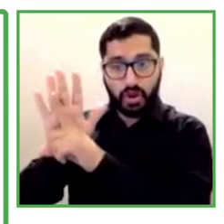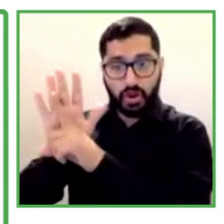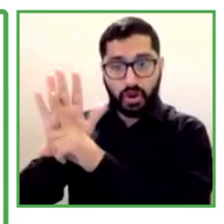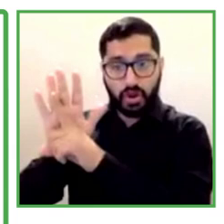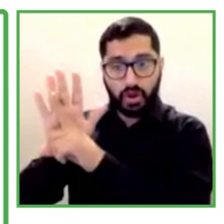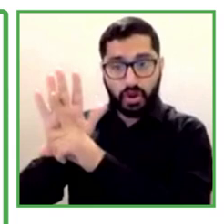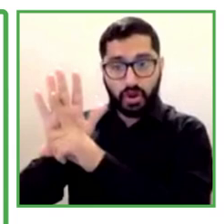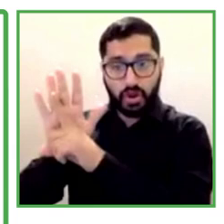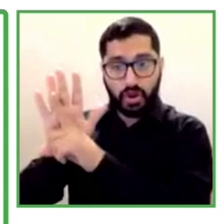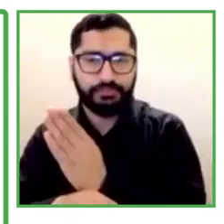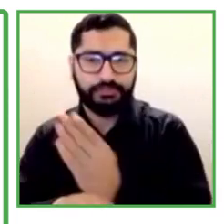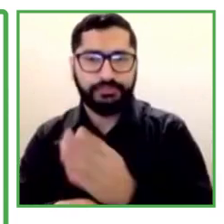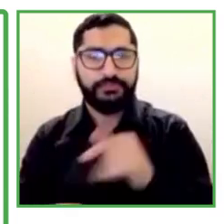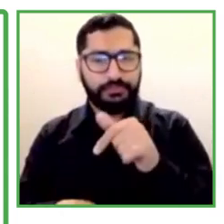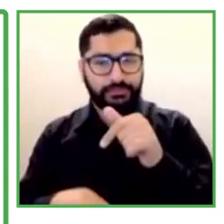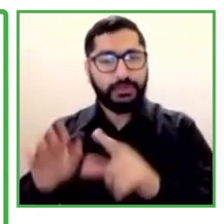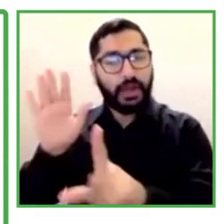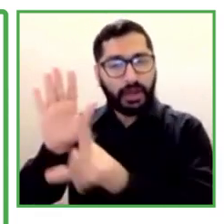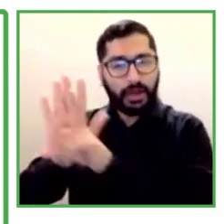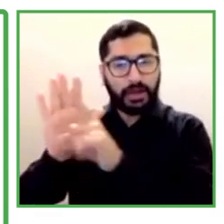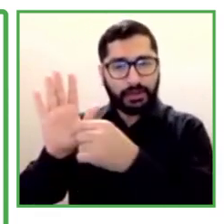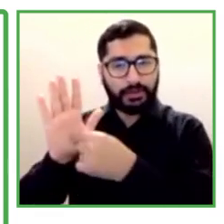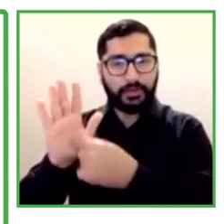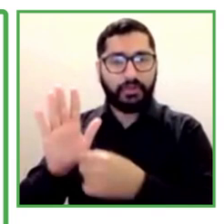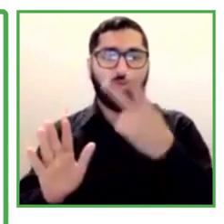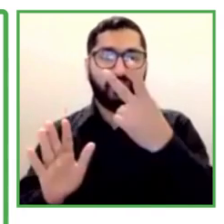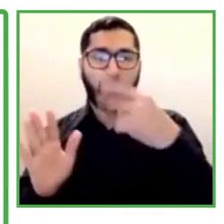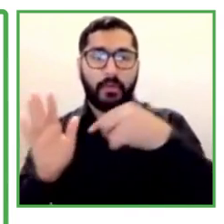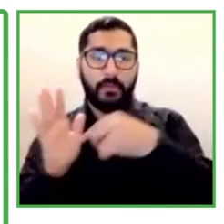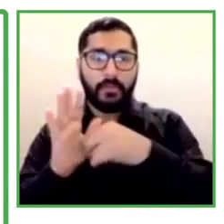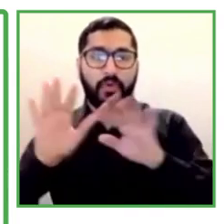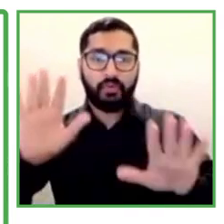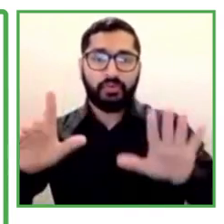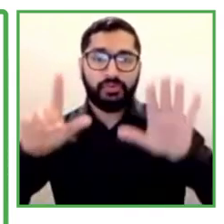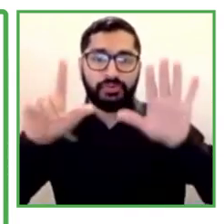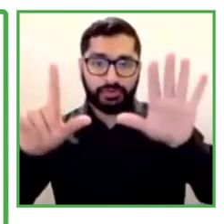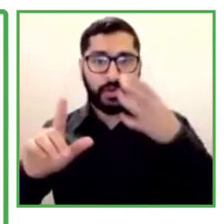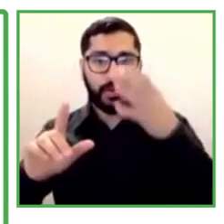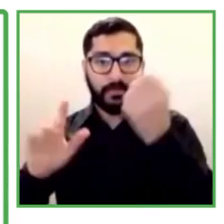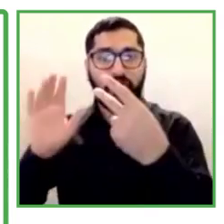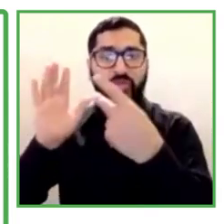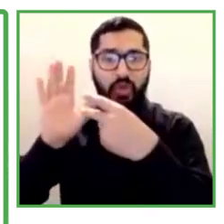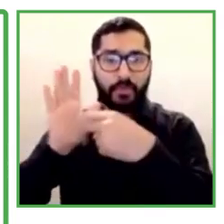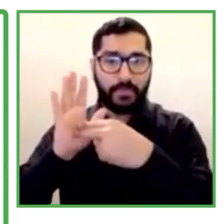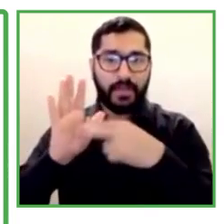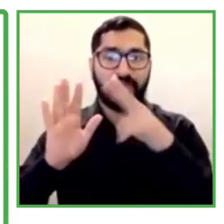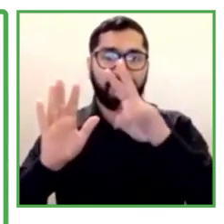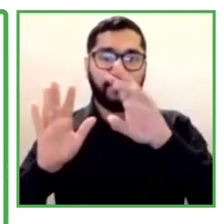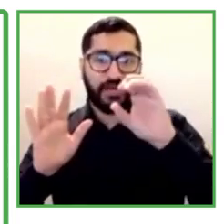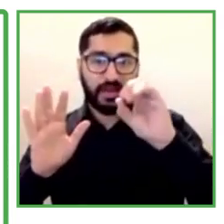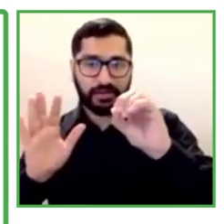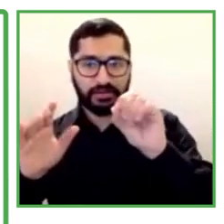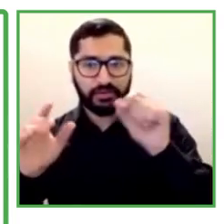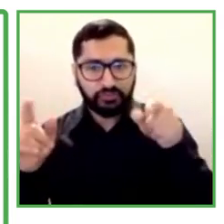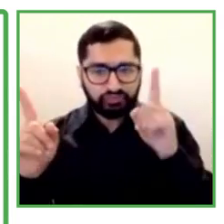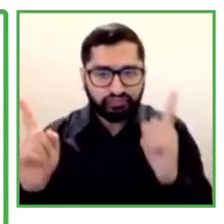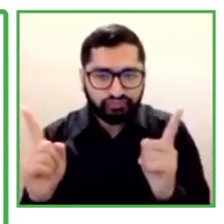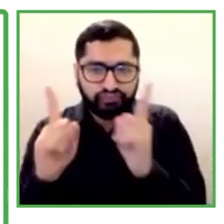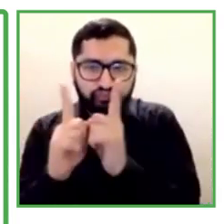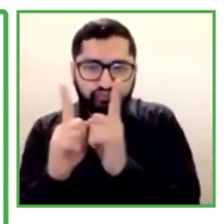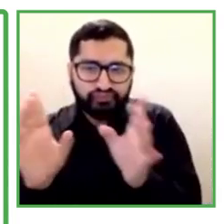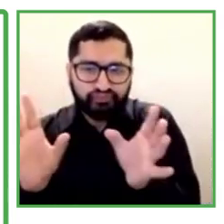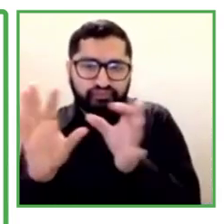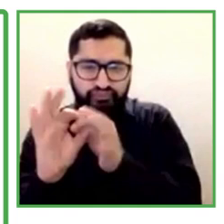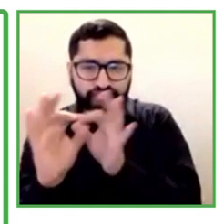the law of 2018 and 2020 that along with incorporating and figure a number of collaborators